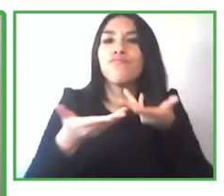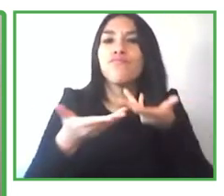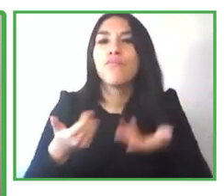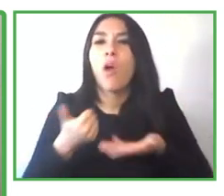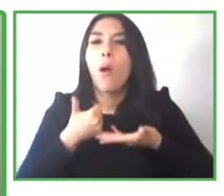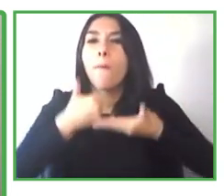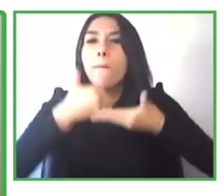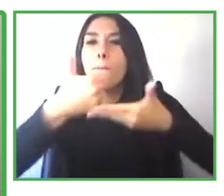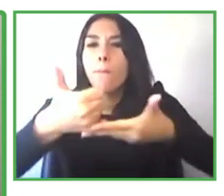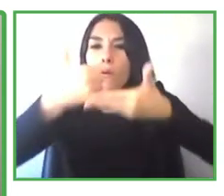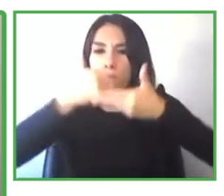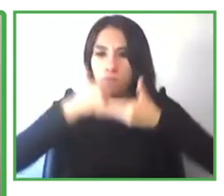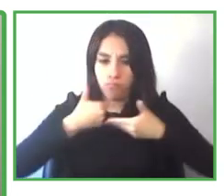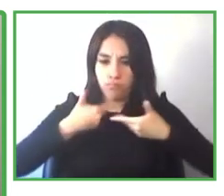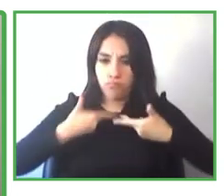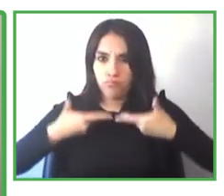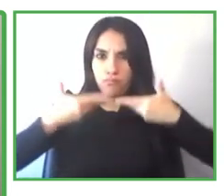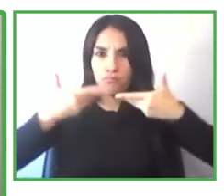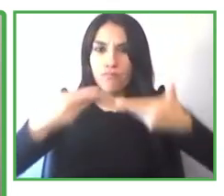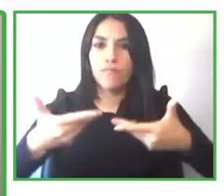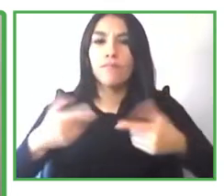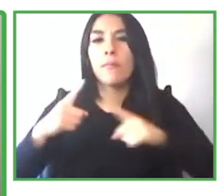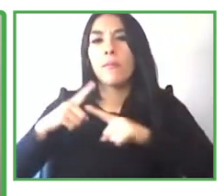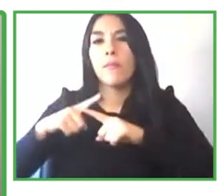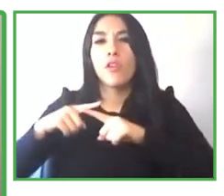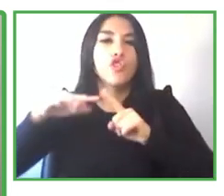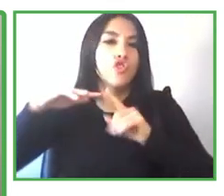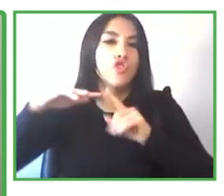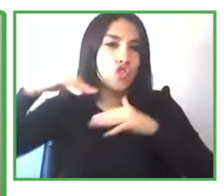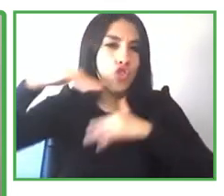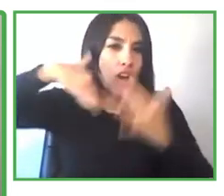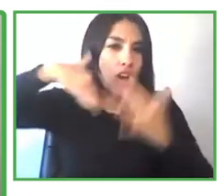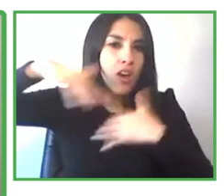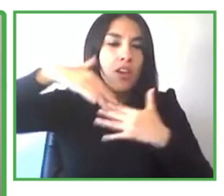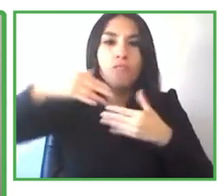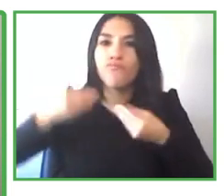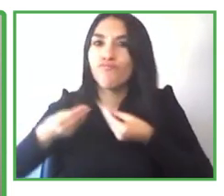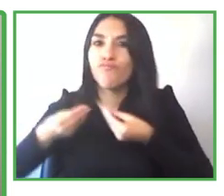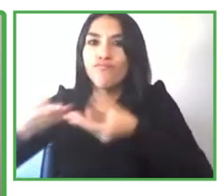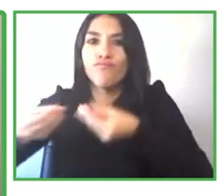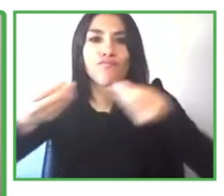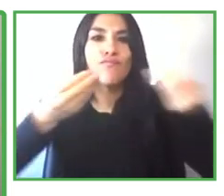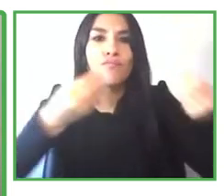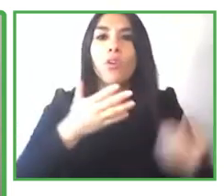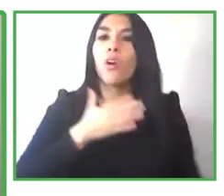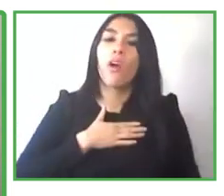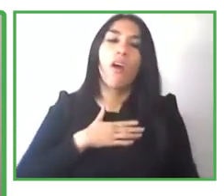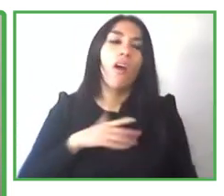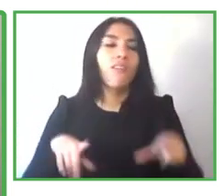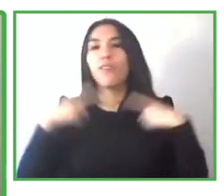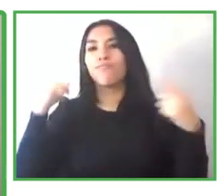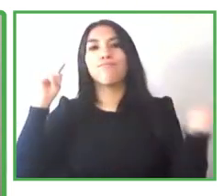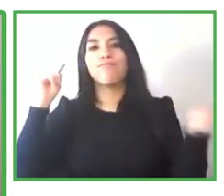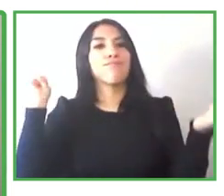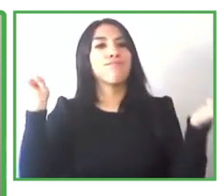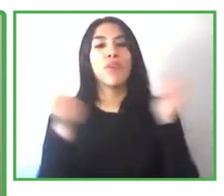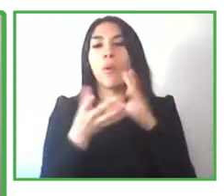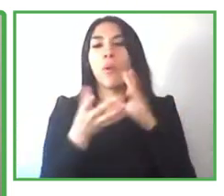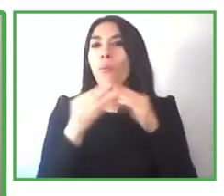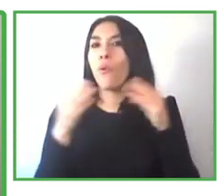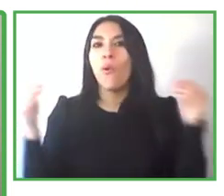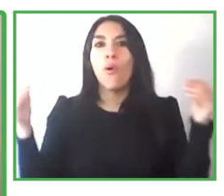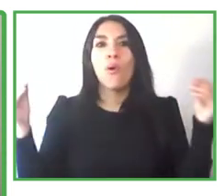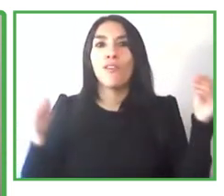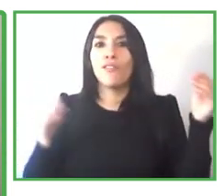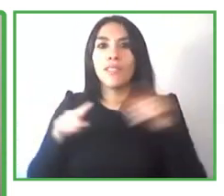totally changed since i started in trinity that is brilliant that is brilliant and there definitely is a social life i know that anyway but you're